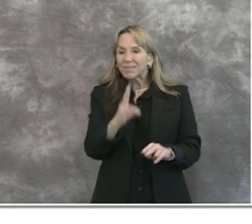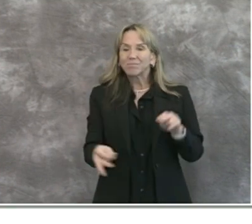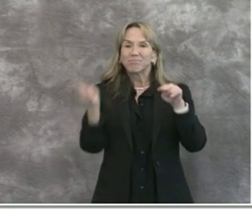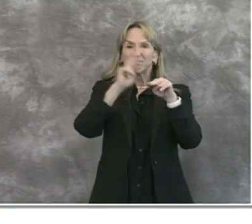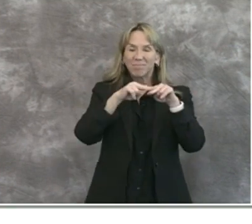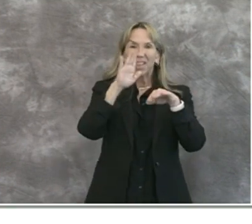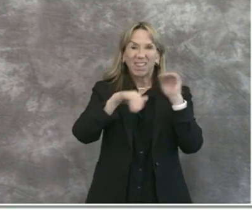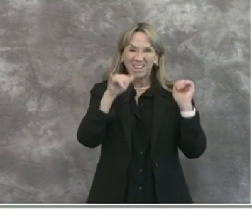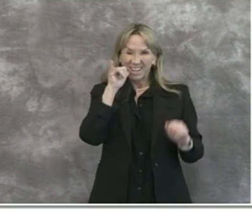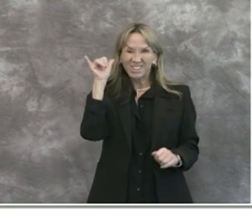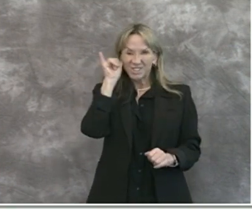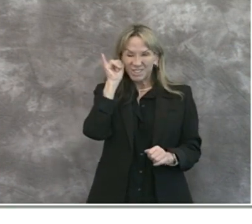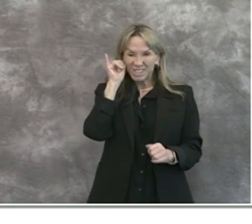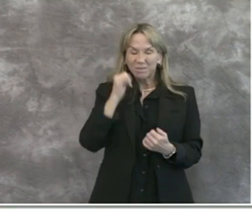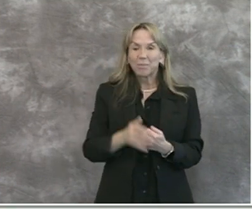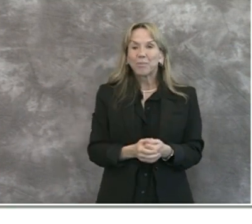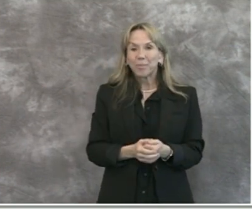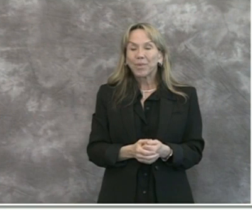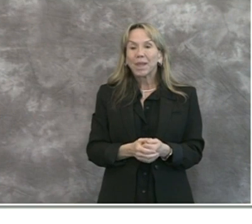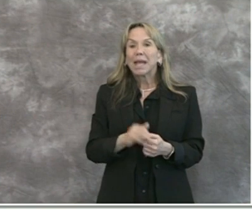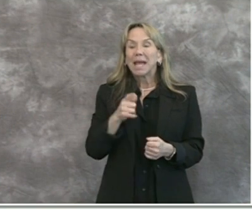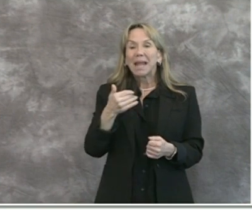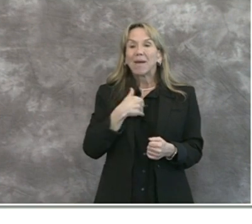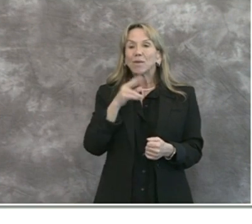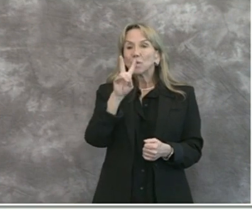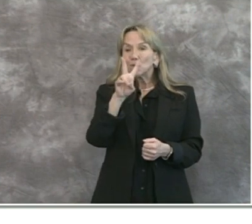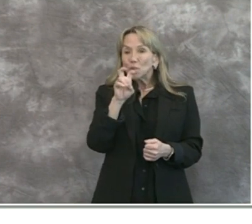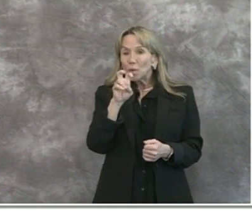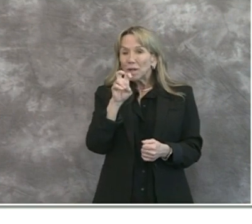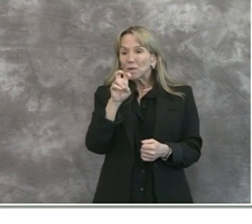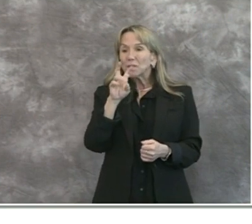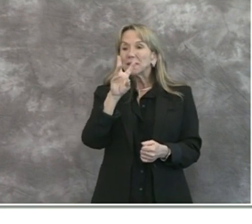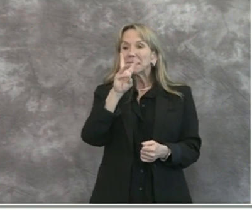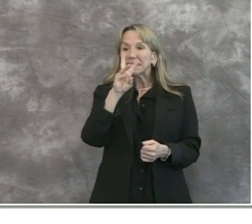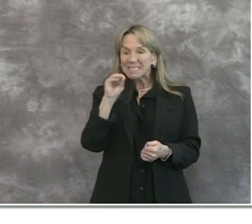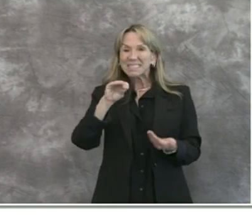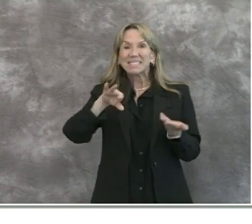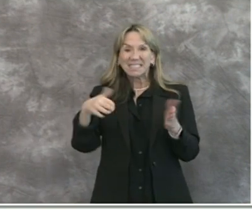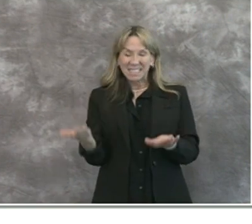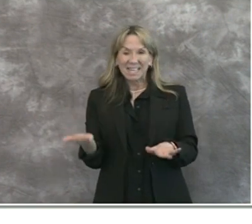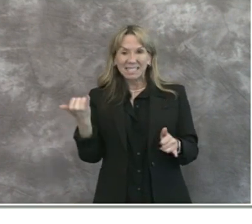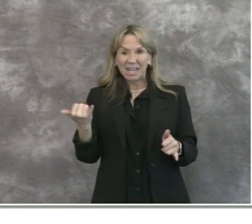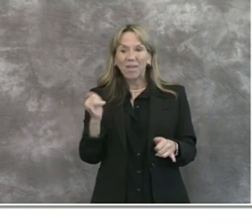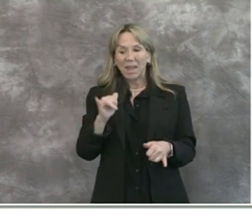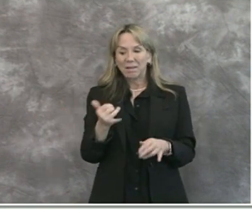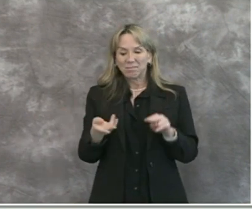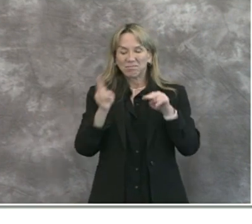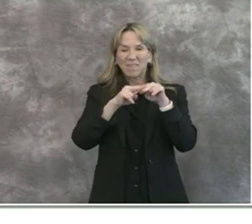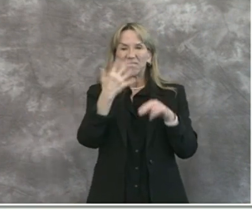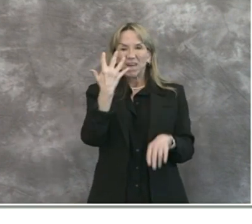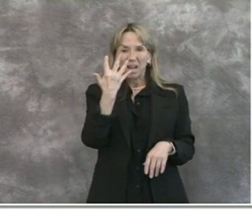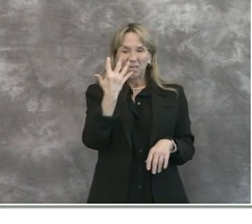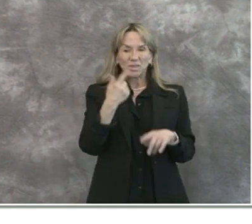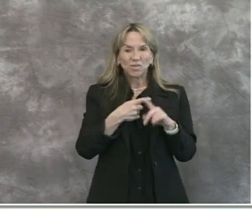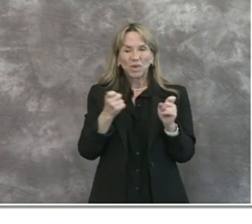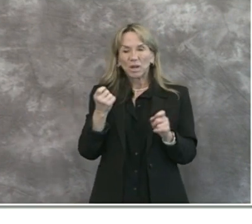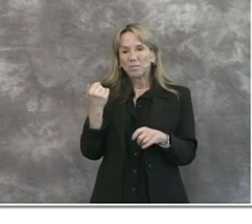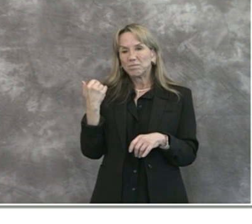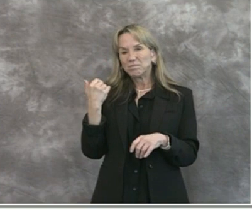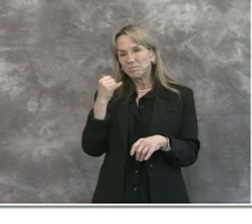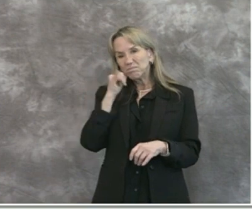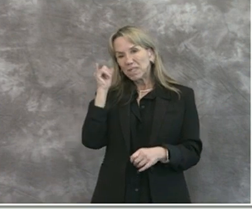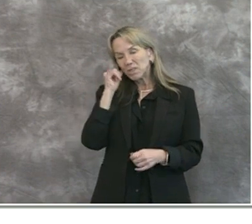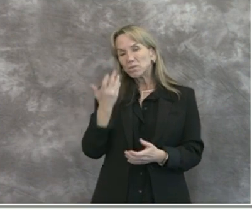cases than we reported yesterday, and includes 260 deaths, which is five more deaths than